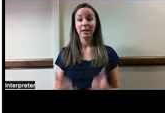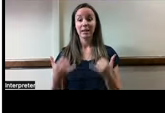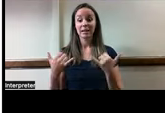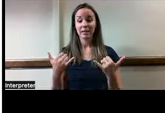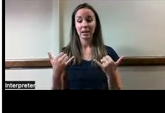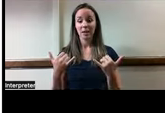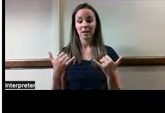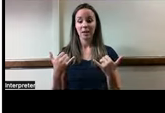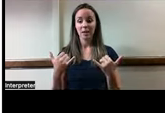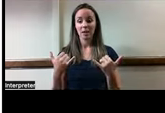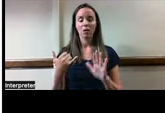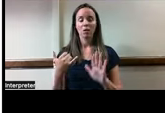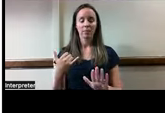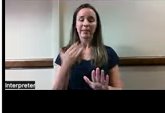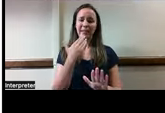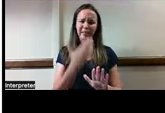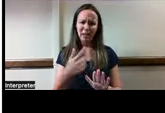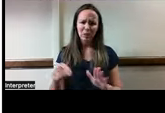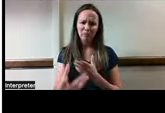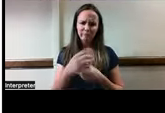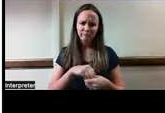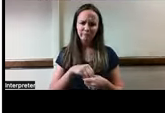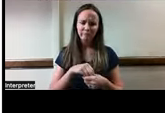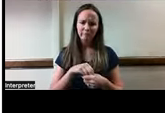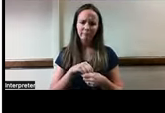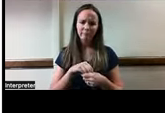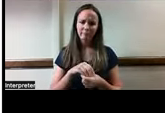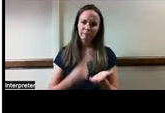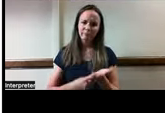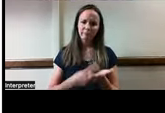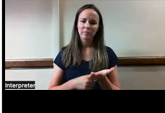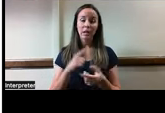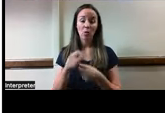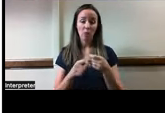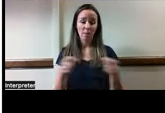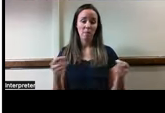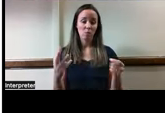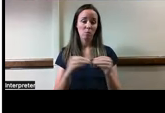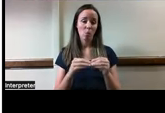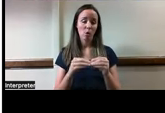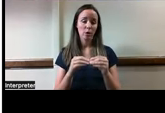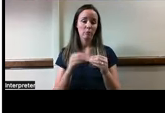first of all, thank you all for participating in this way. And I want to wrap up with just a few more thoughts.